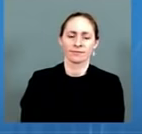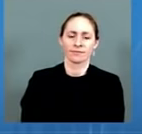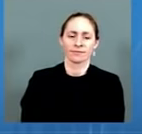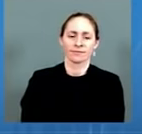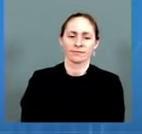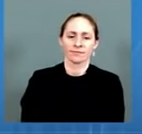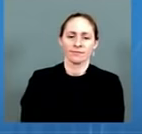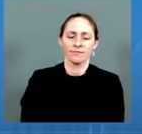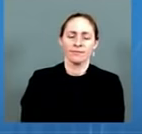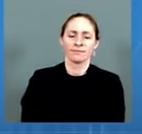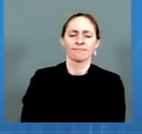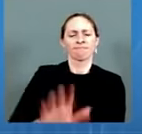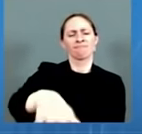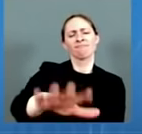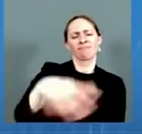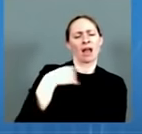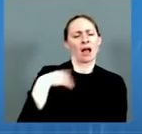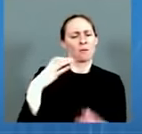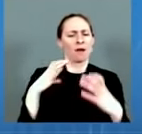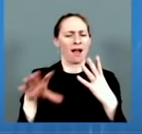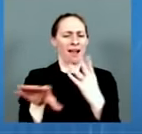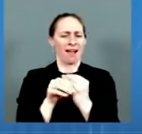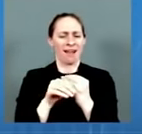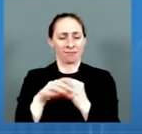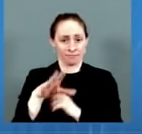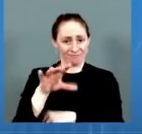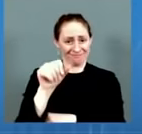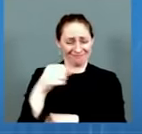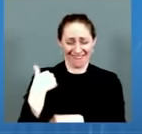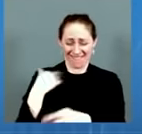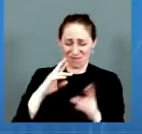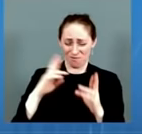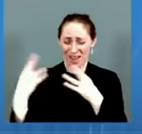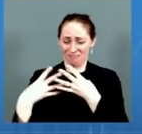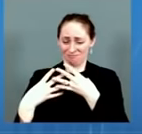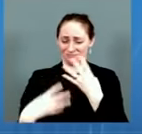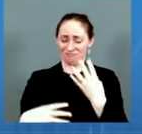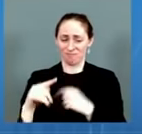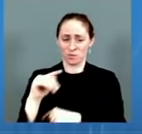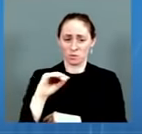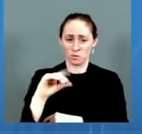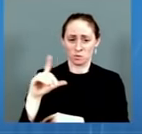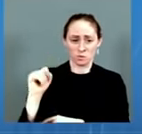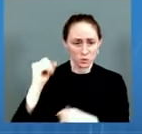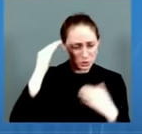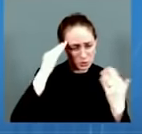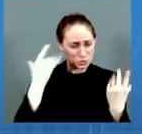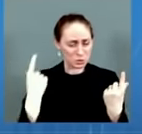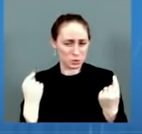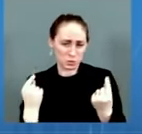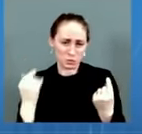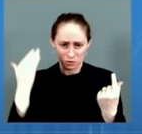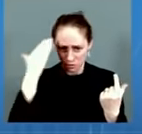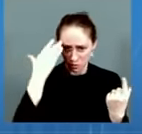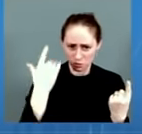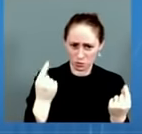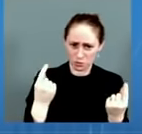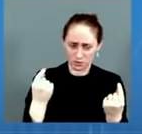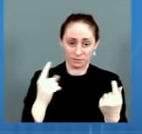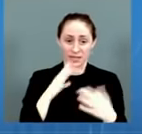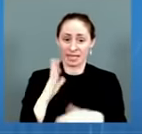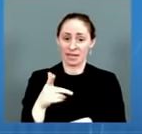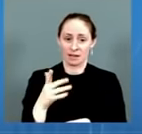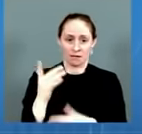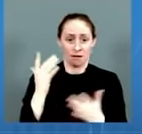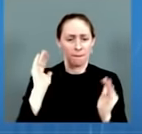and we're in a very different and stronger place than we were a year ago, and there is no need to lock down.